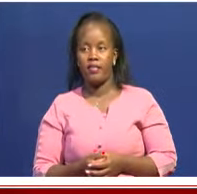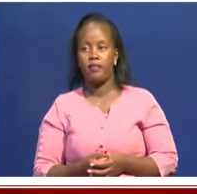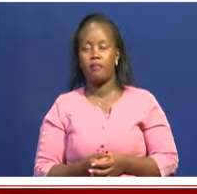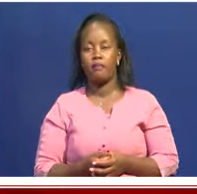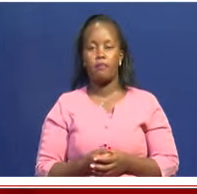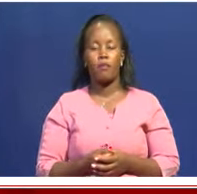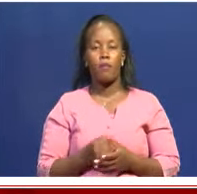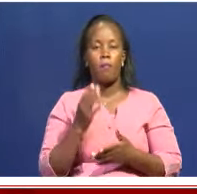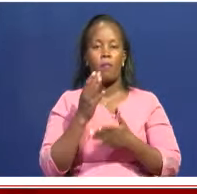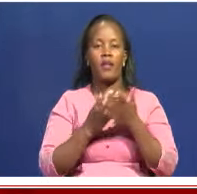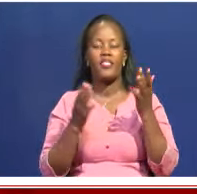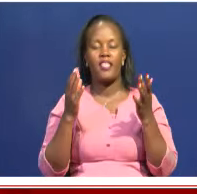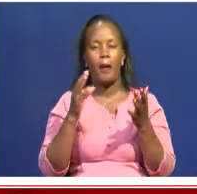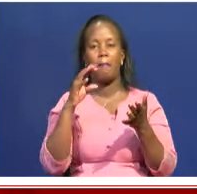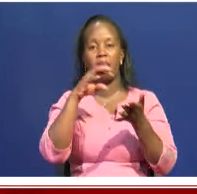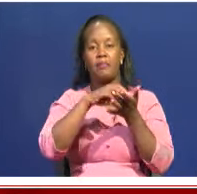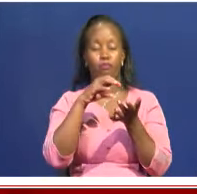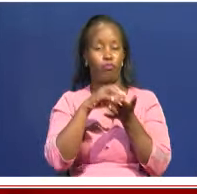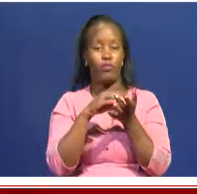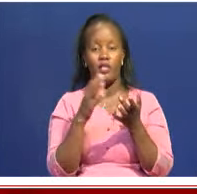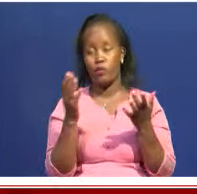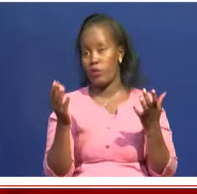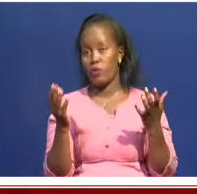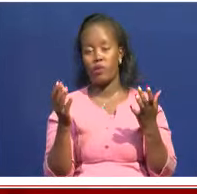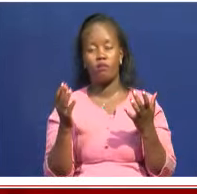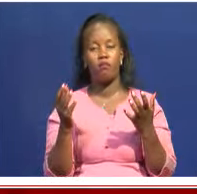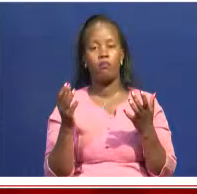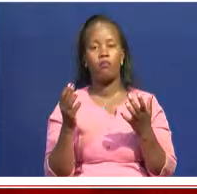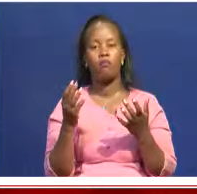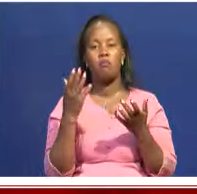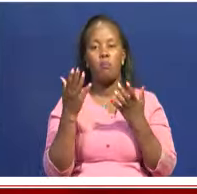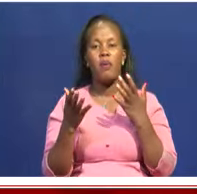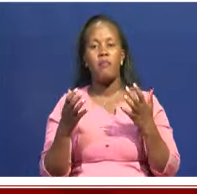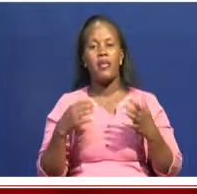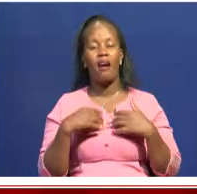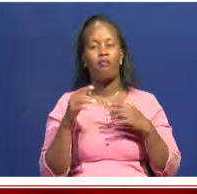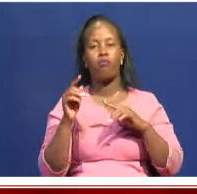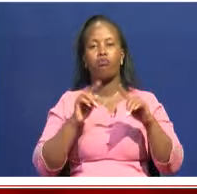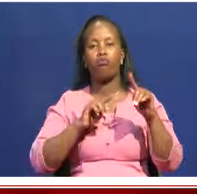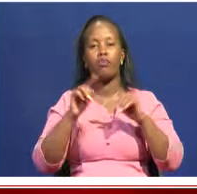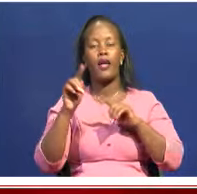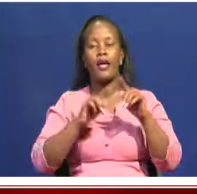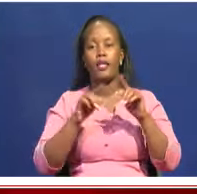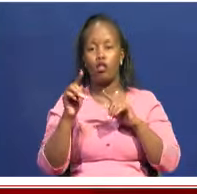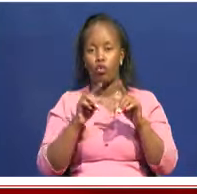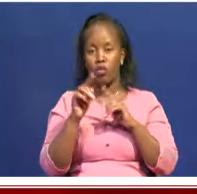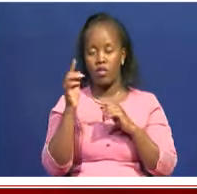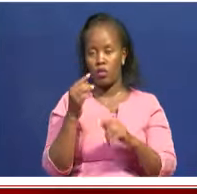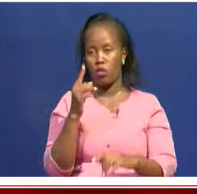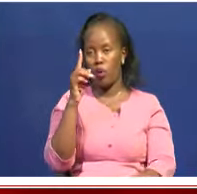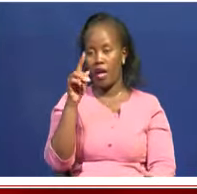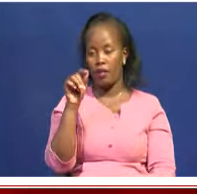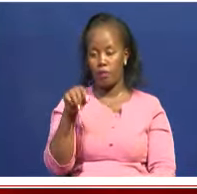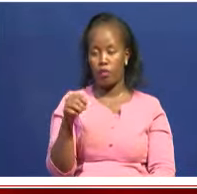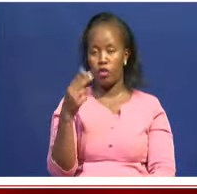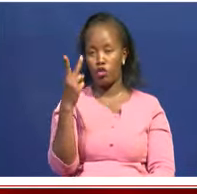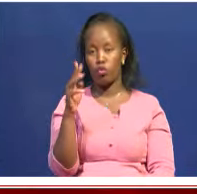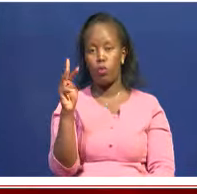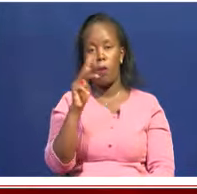looking at a situation where currently we have tourists of around 1.2 million annually.